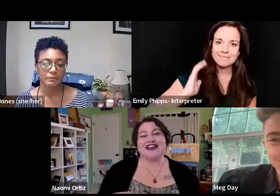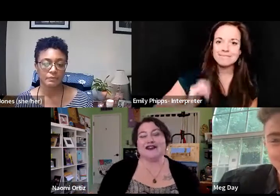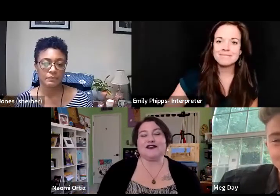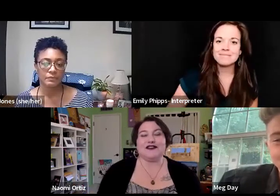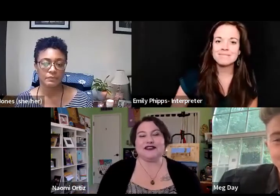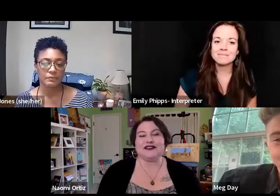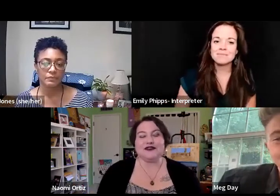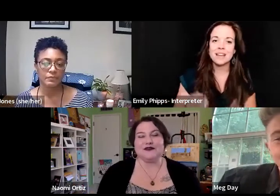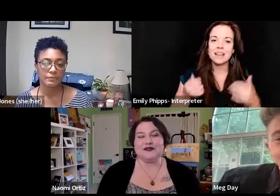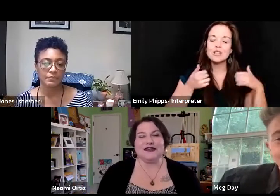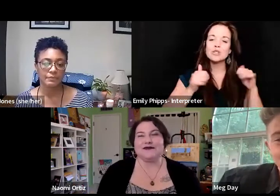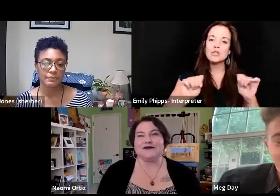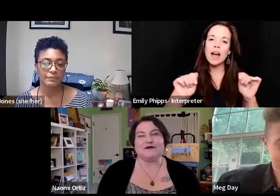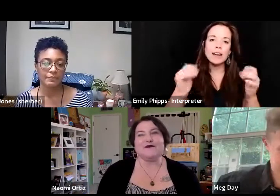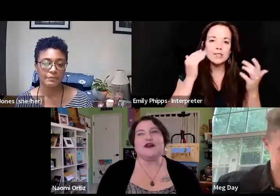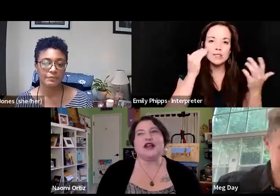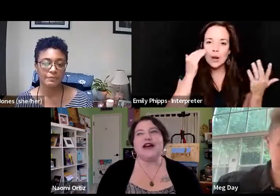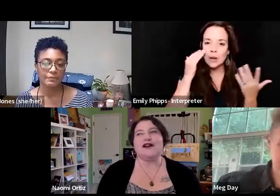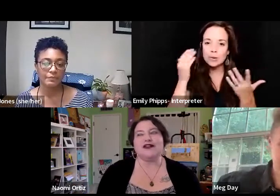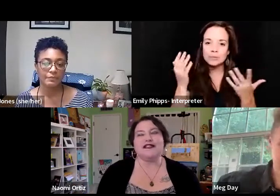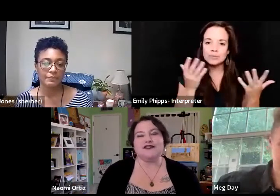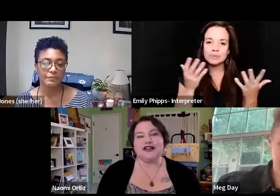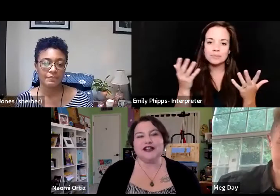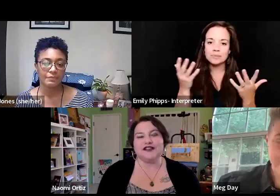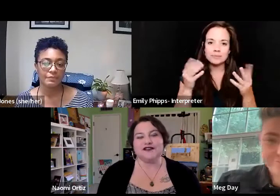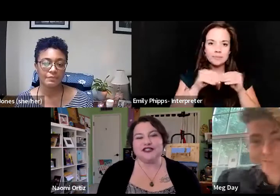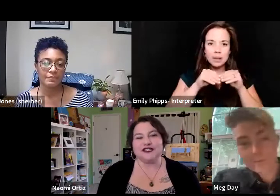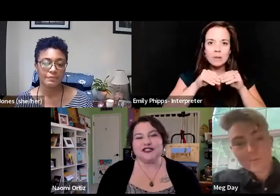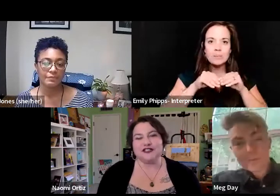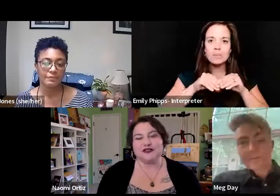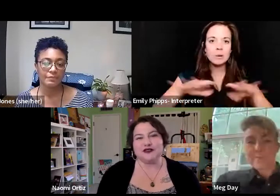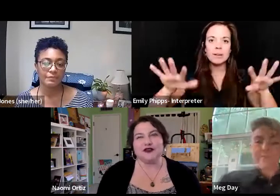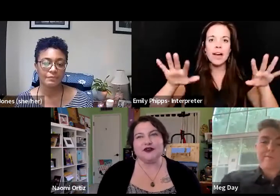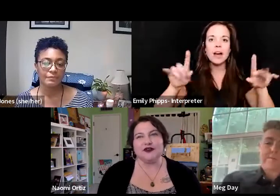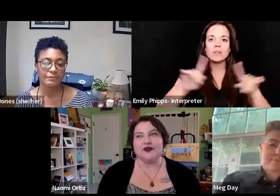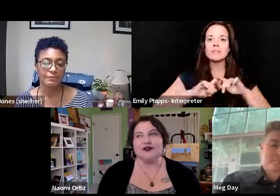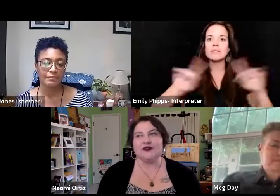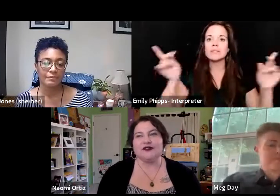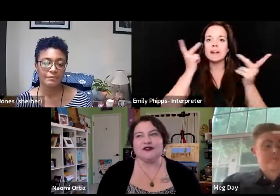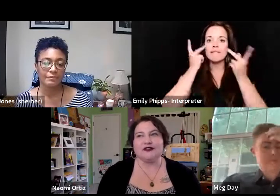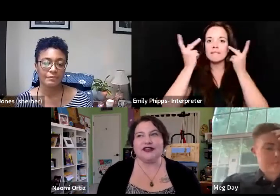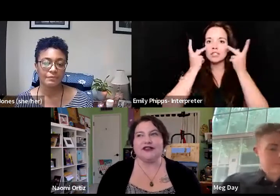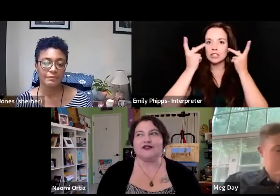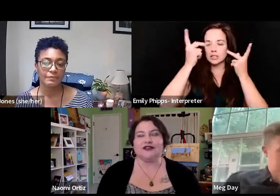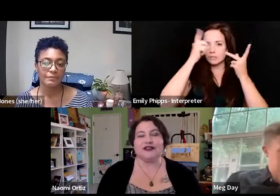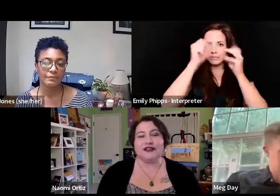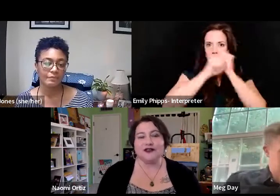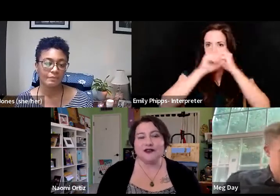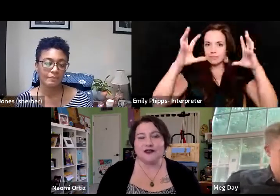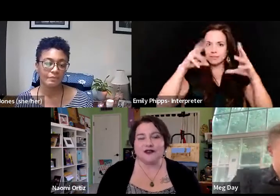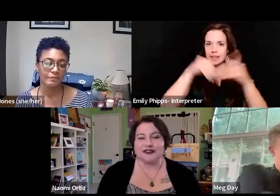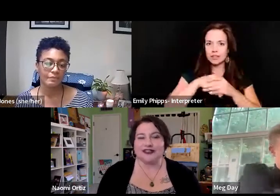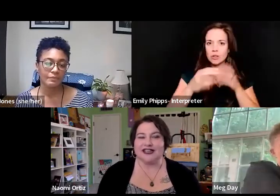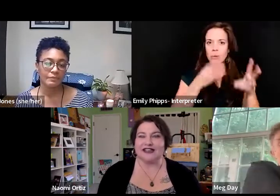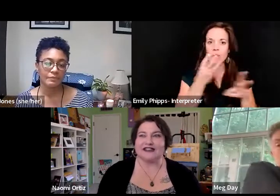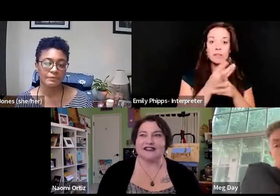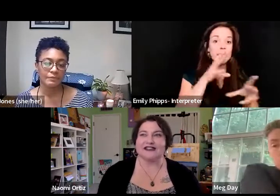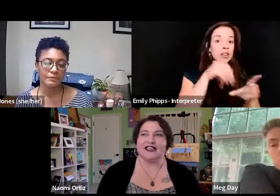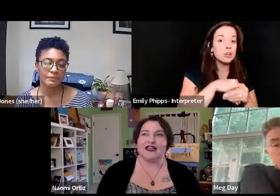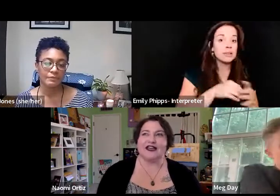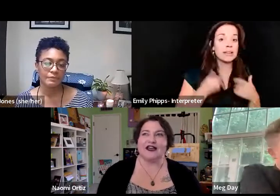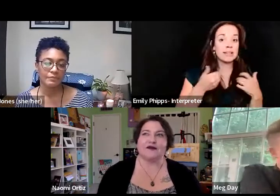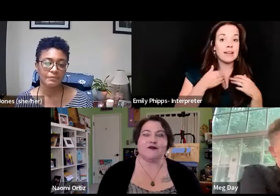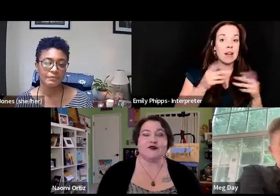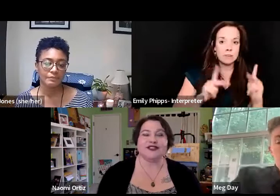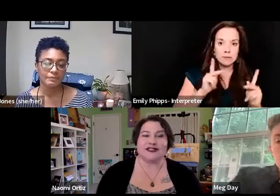trying to, you know, like put out a different kind of vision into the world that included young folks and